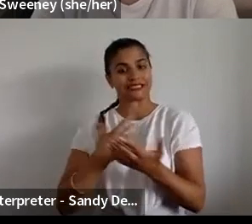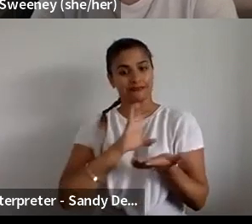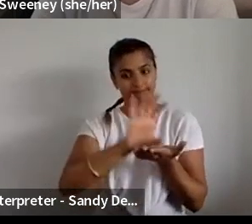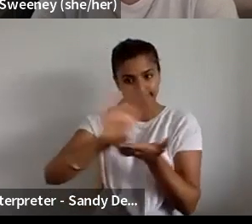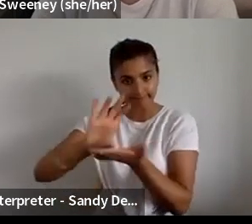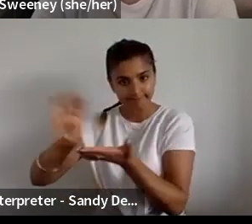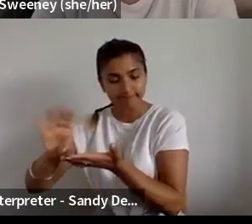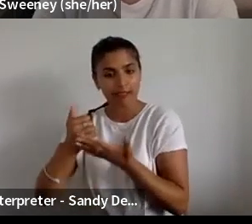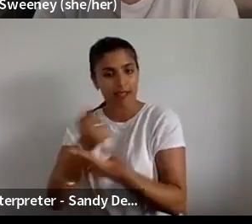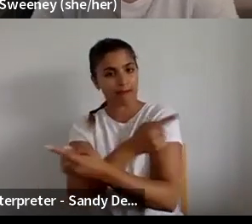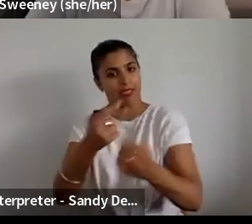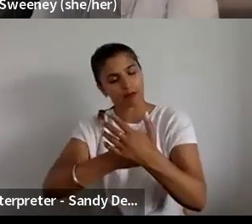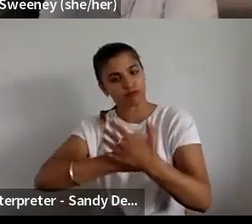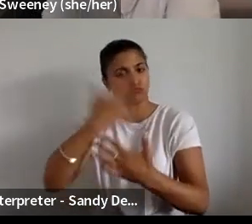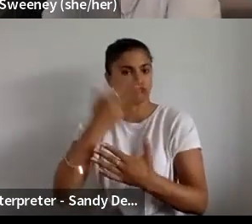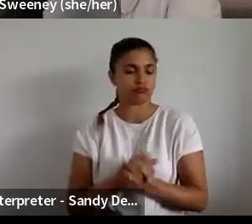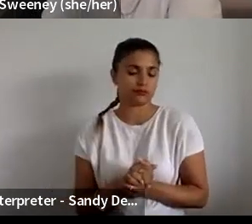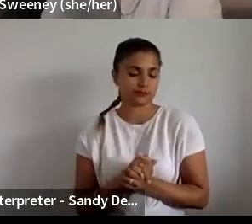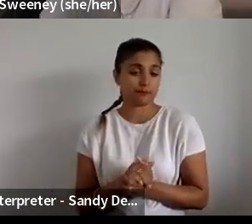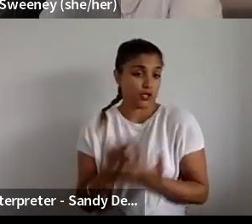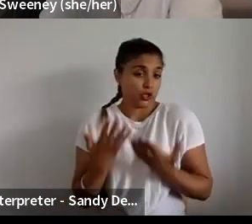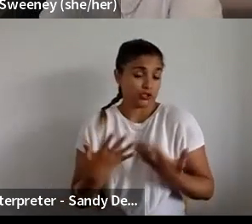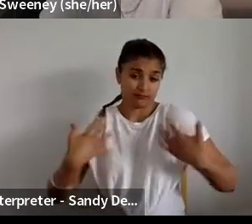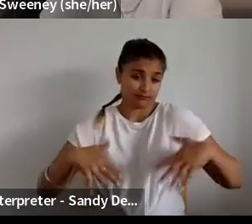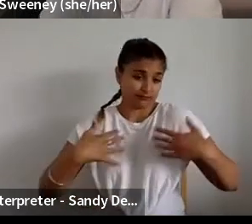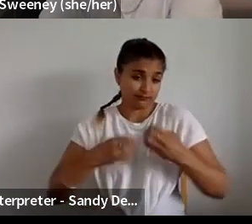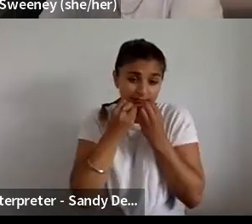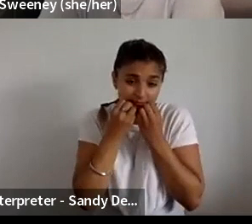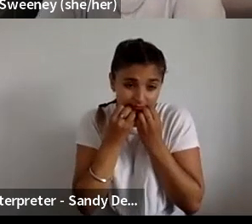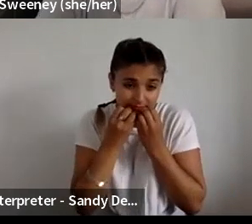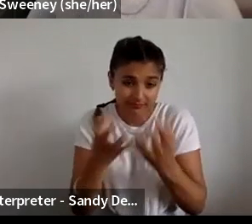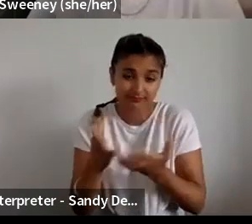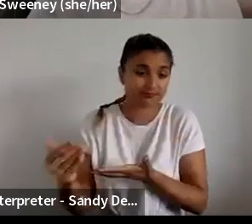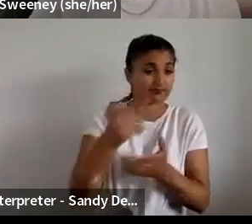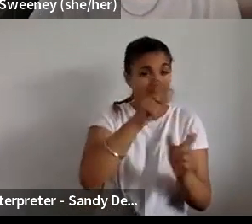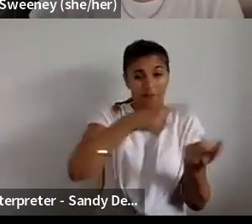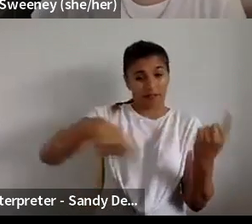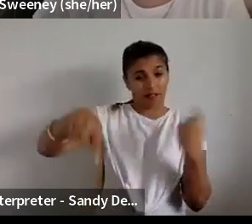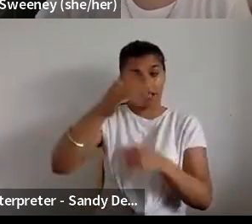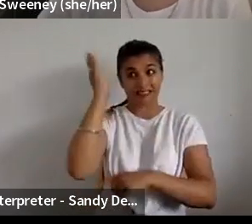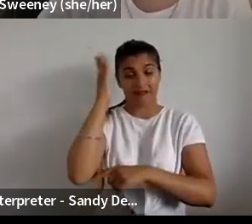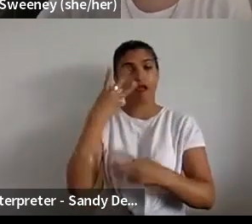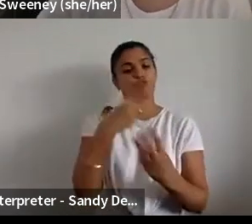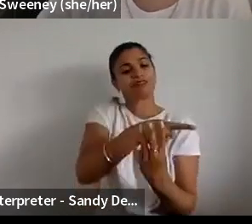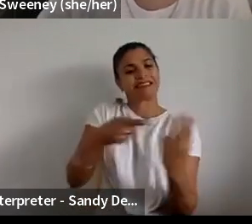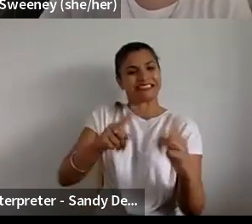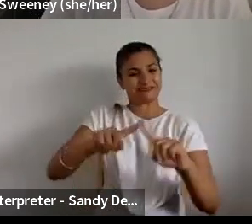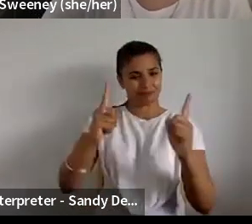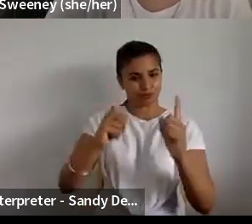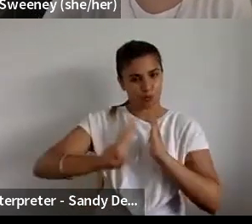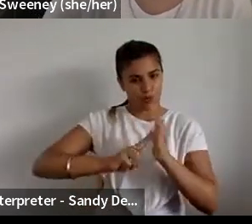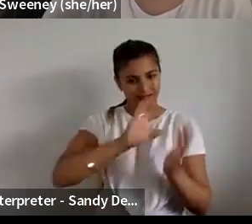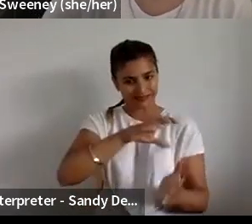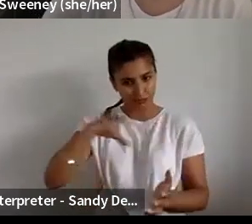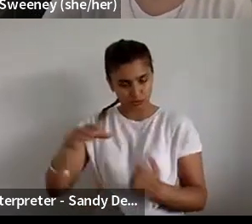today I'm joined by an amazing collection of speakers from three different organisations, and my colleague John